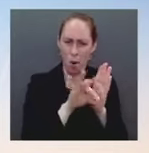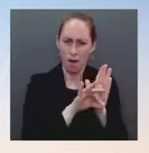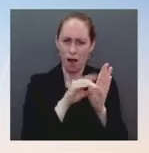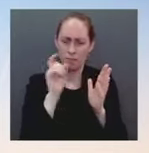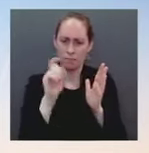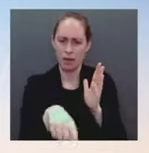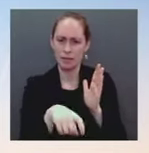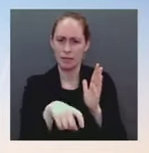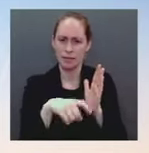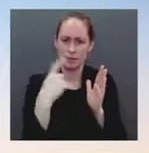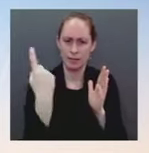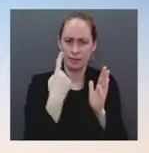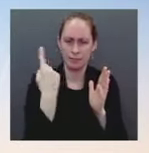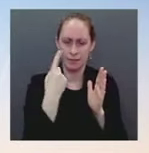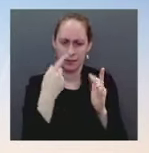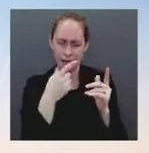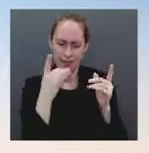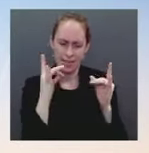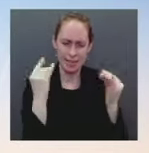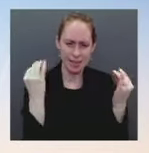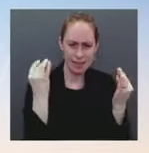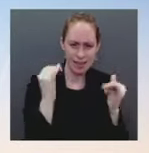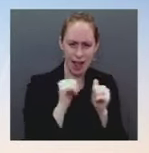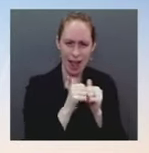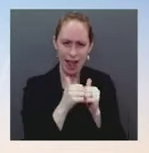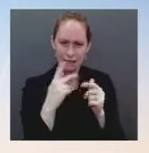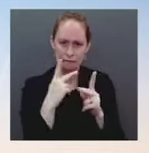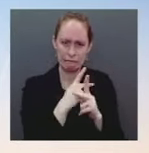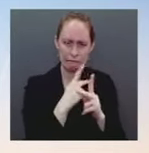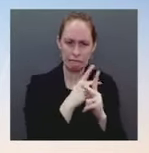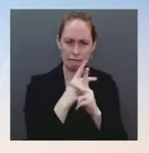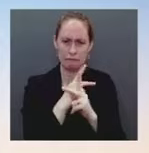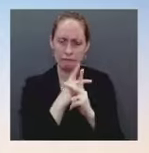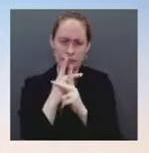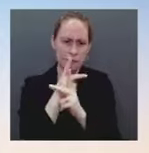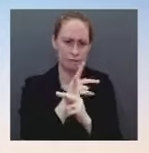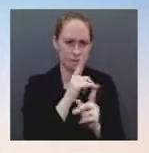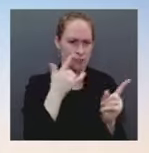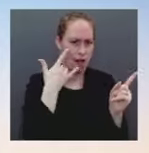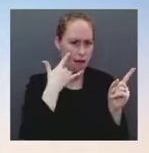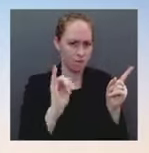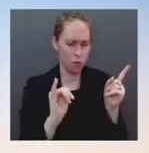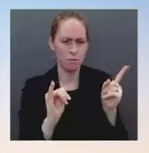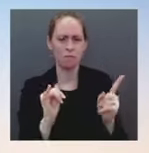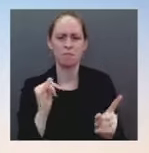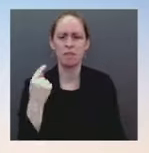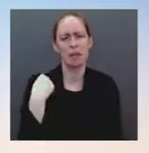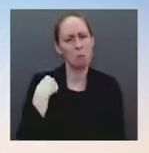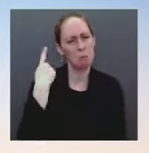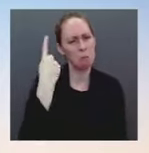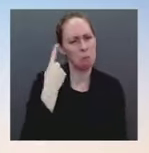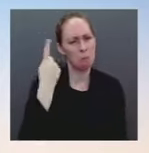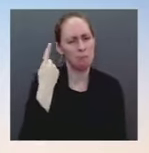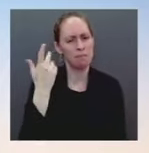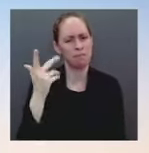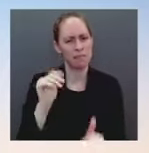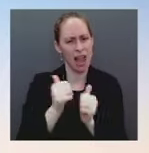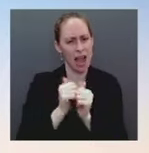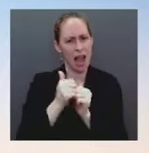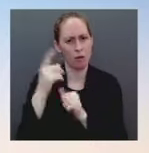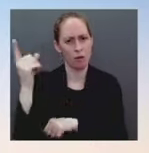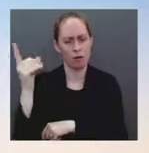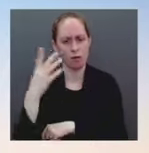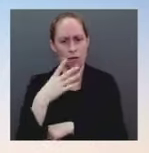oversee all of that distribution and sort of make sure that the money is having its intended effect?